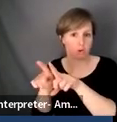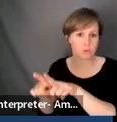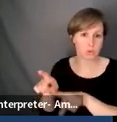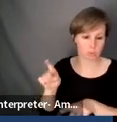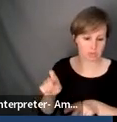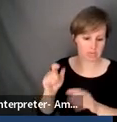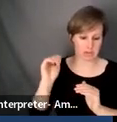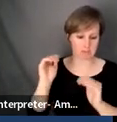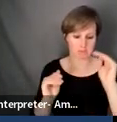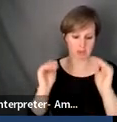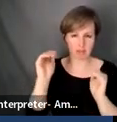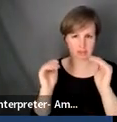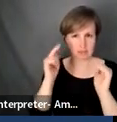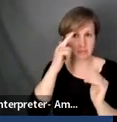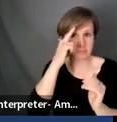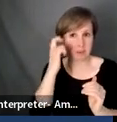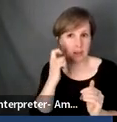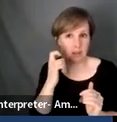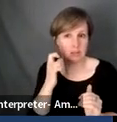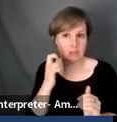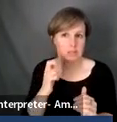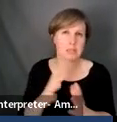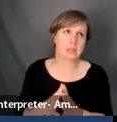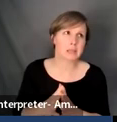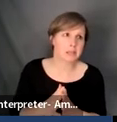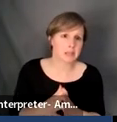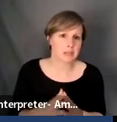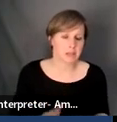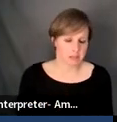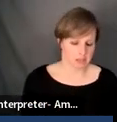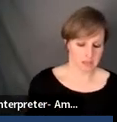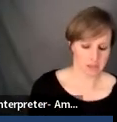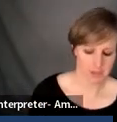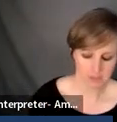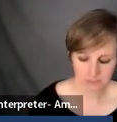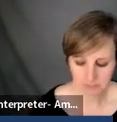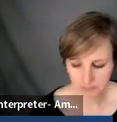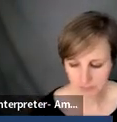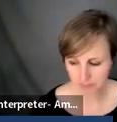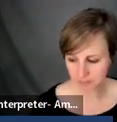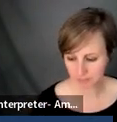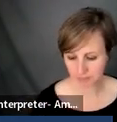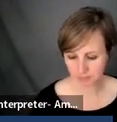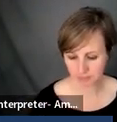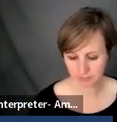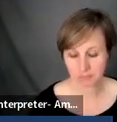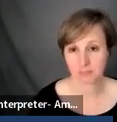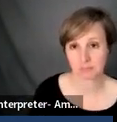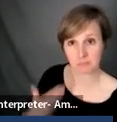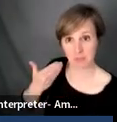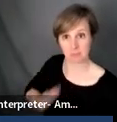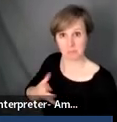have balance because the reality is as a parent of, uh, a Black boy,